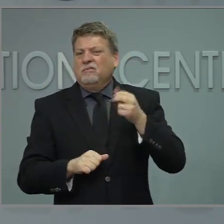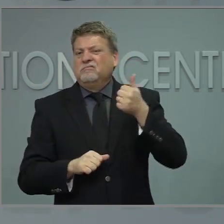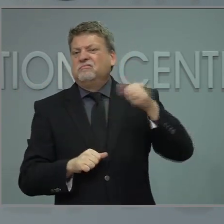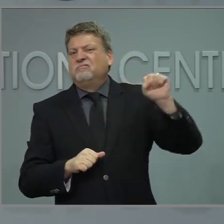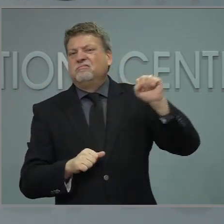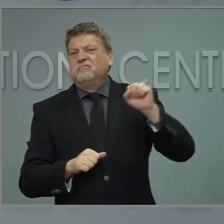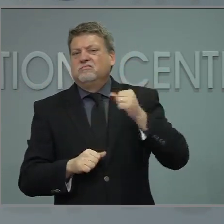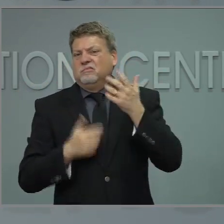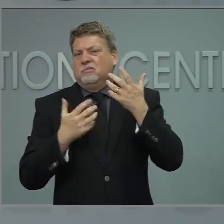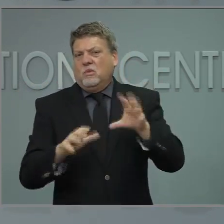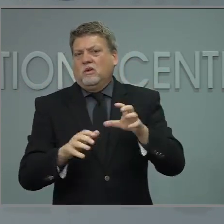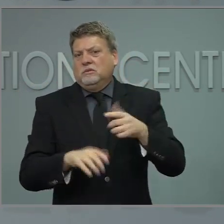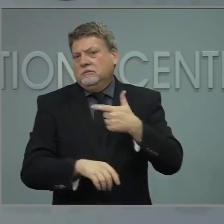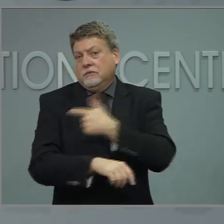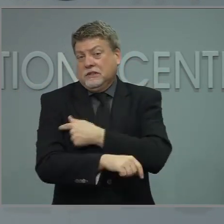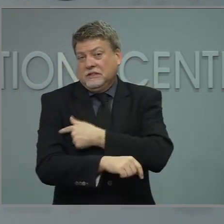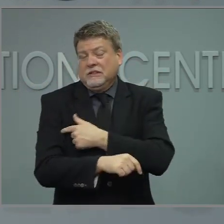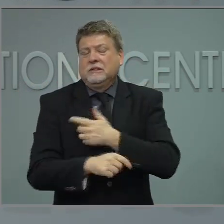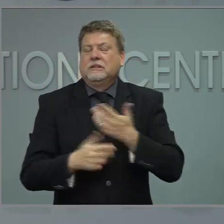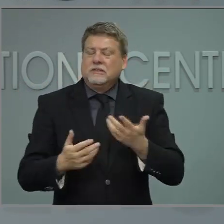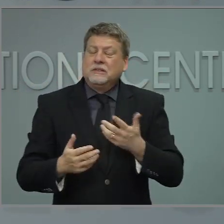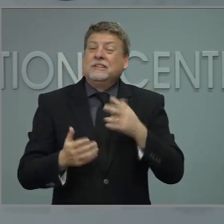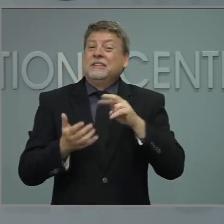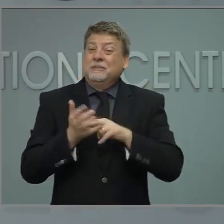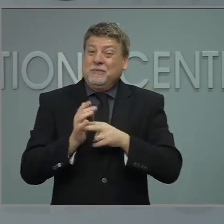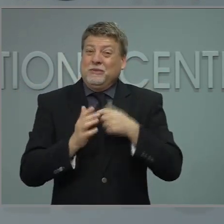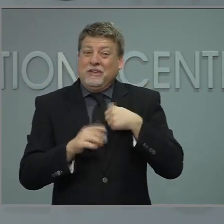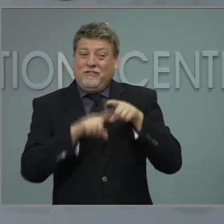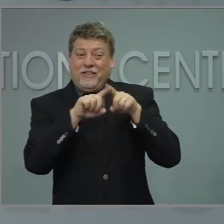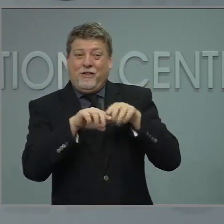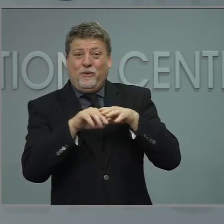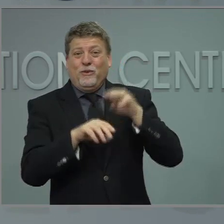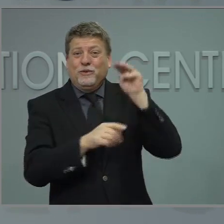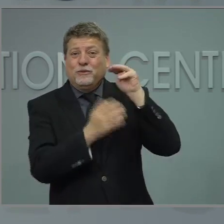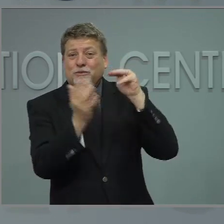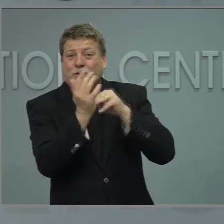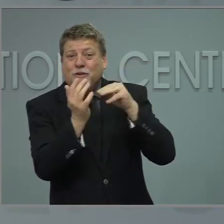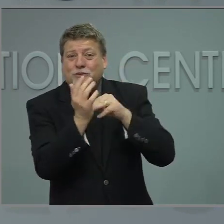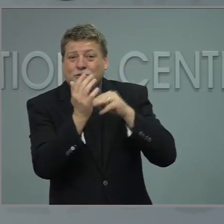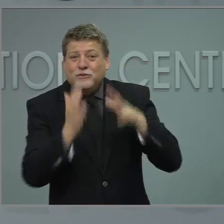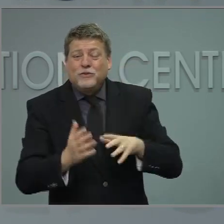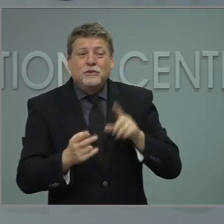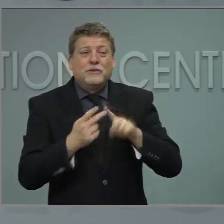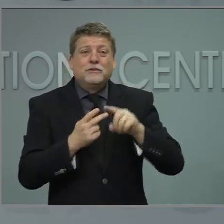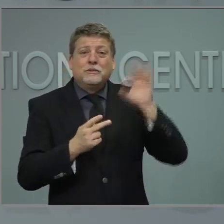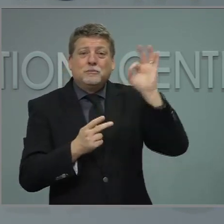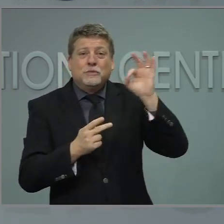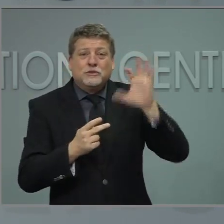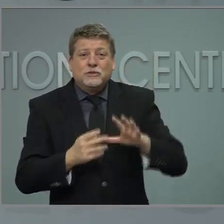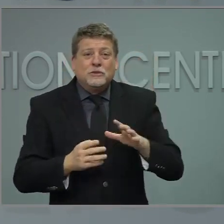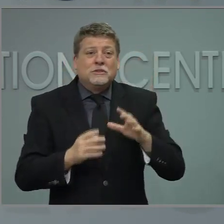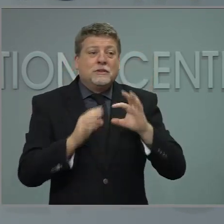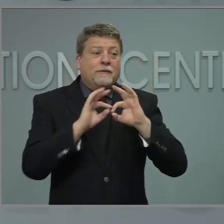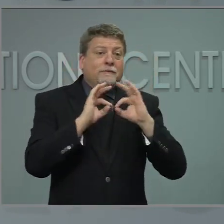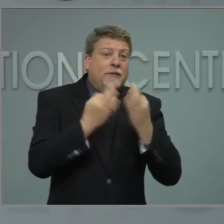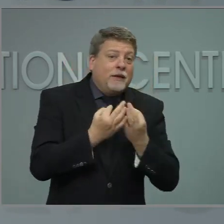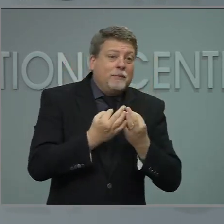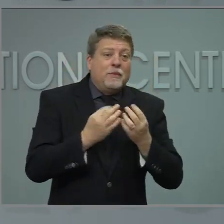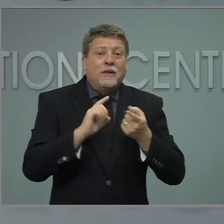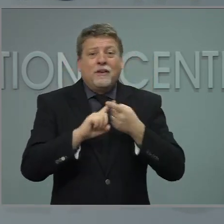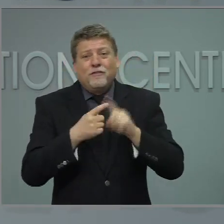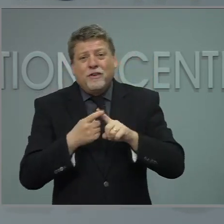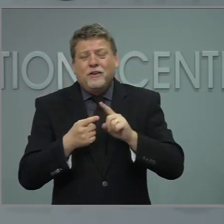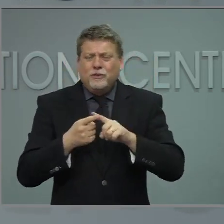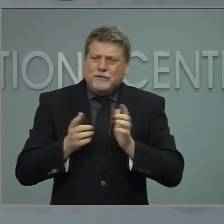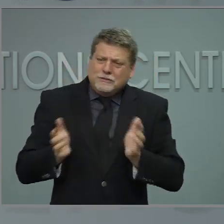earlier that we're going to depend on doctors and ministers and family members and friends to push